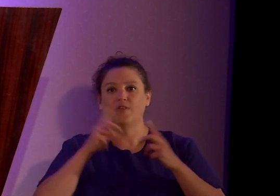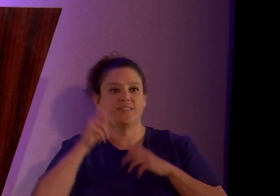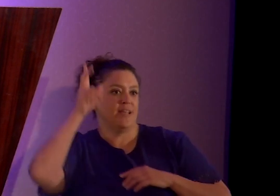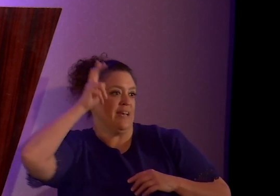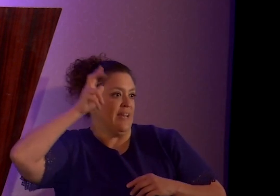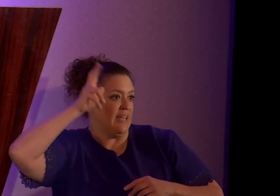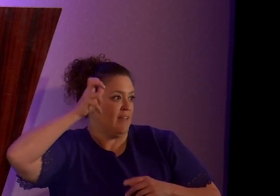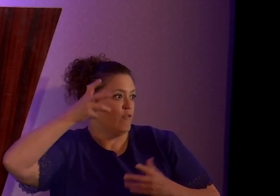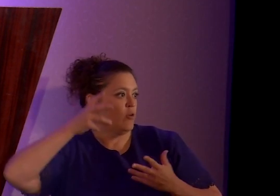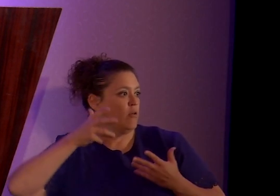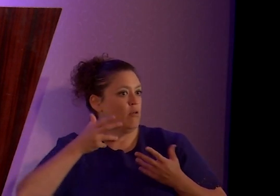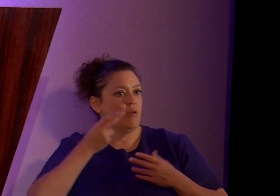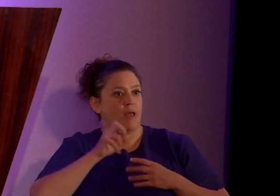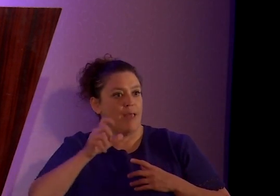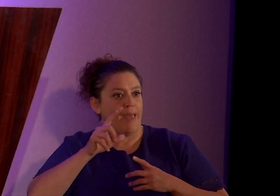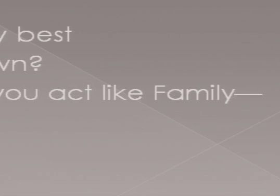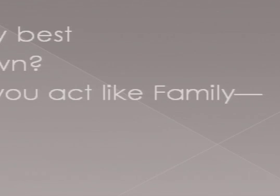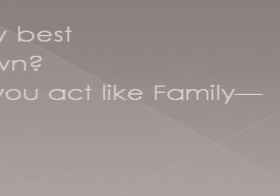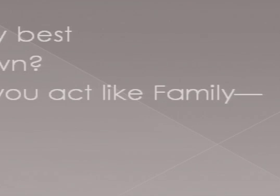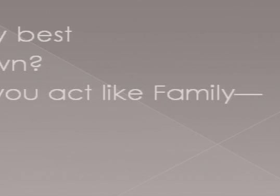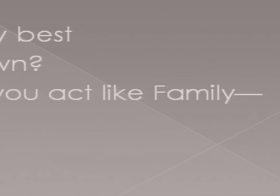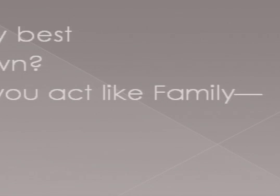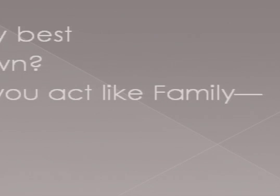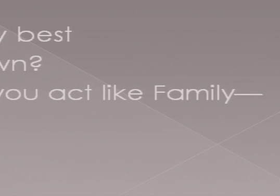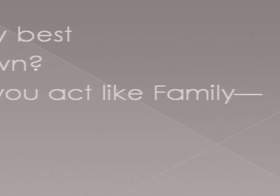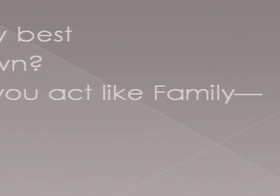evil hell raising heathen, even if you are.